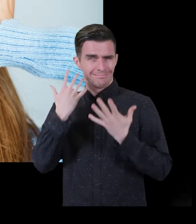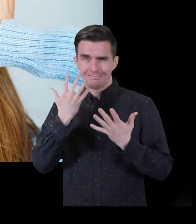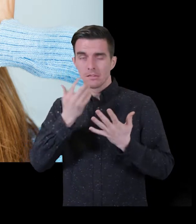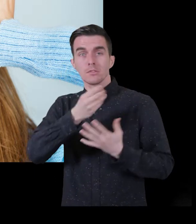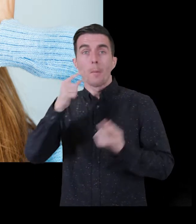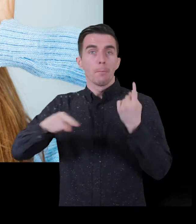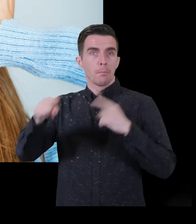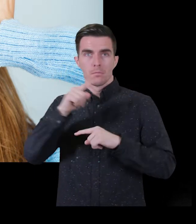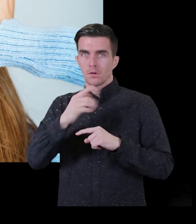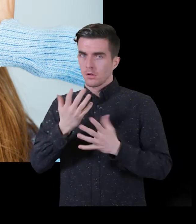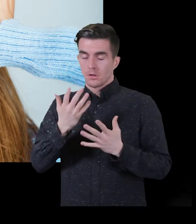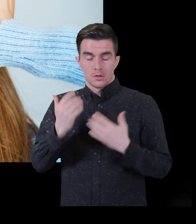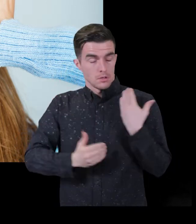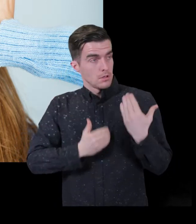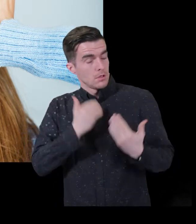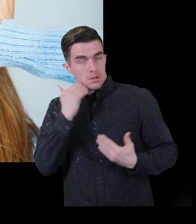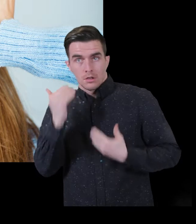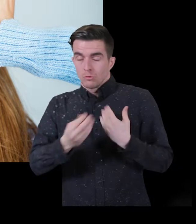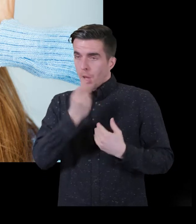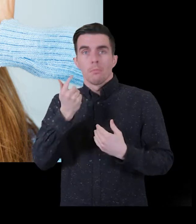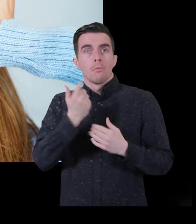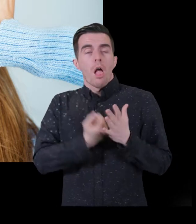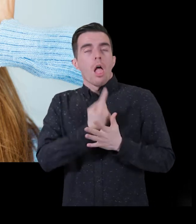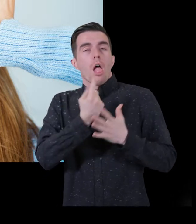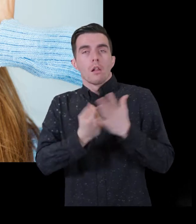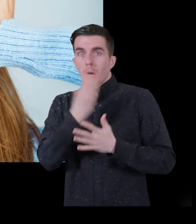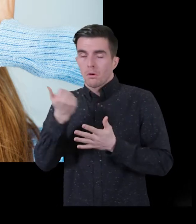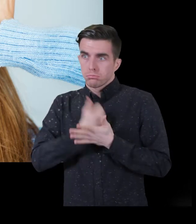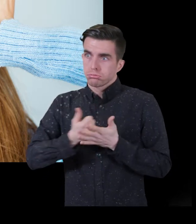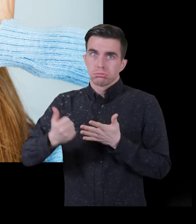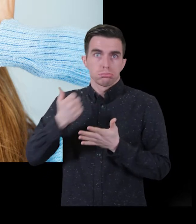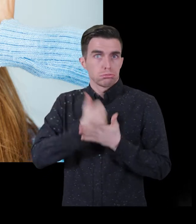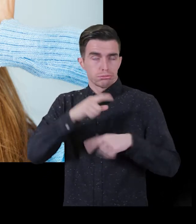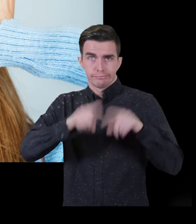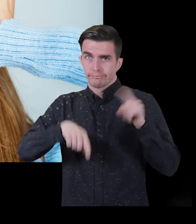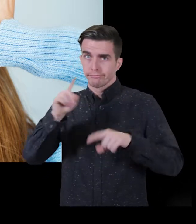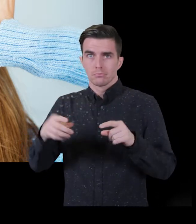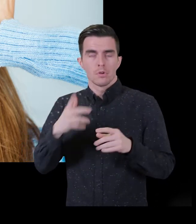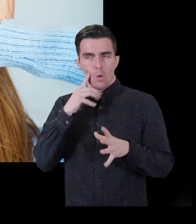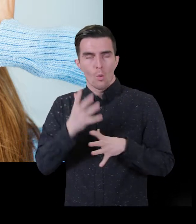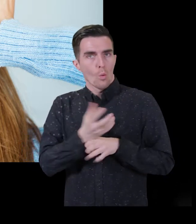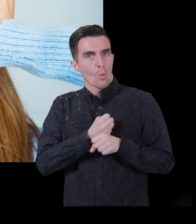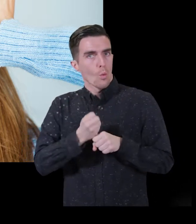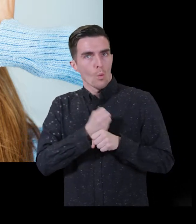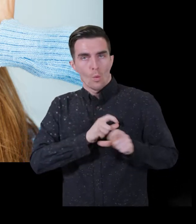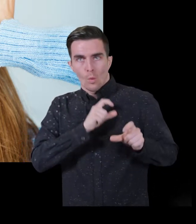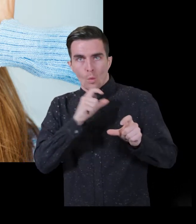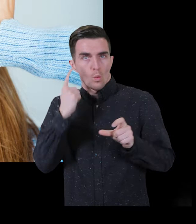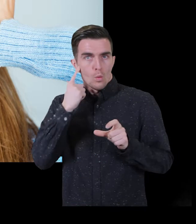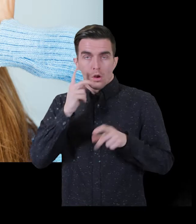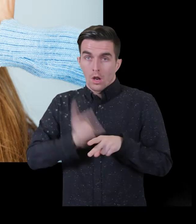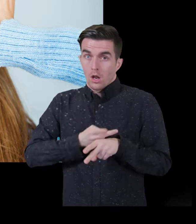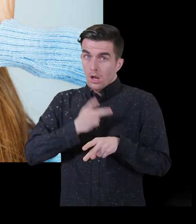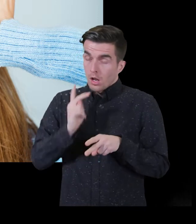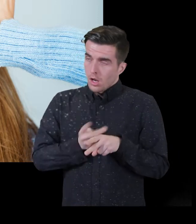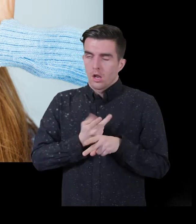or whistling noises. For some people, this may come and go and cause them little difficulties. For others, it can be